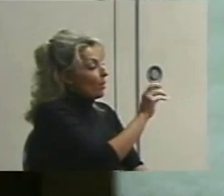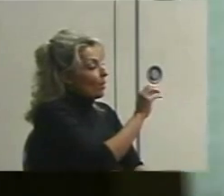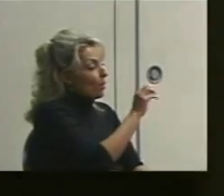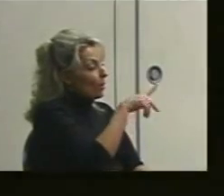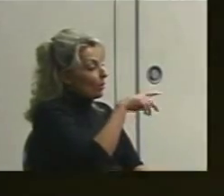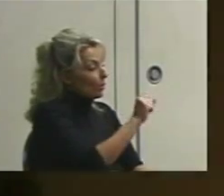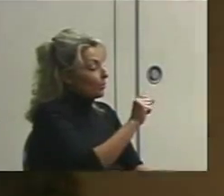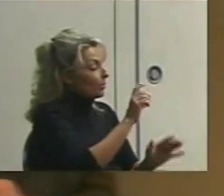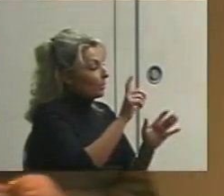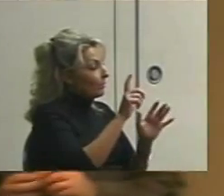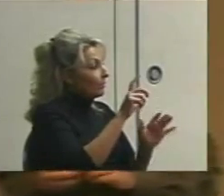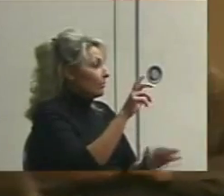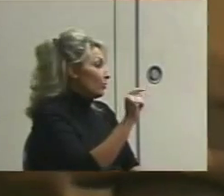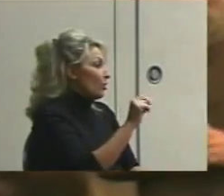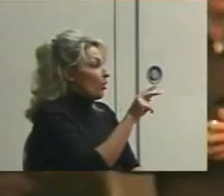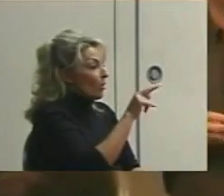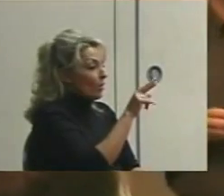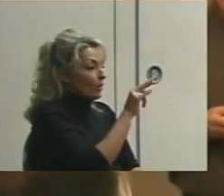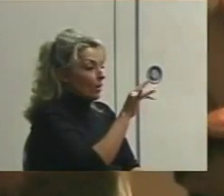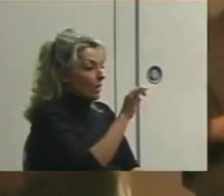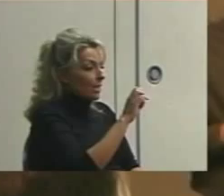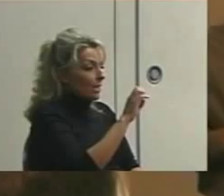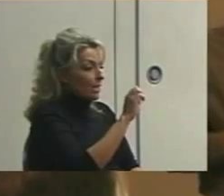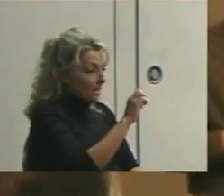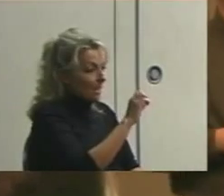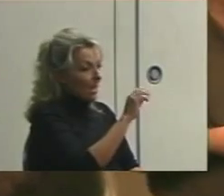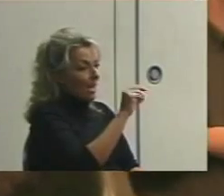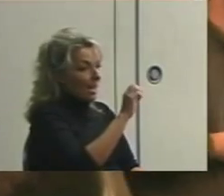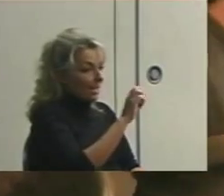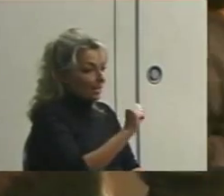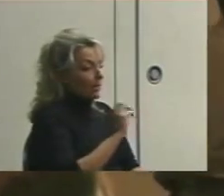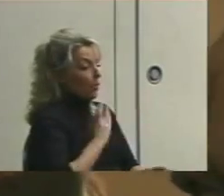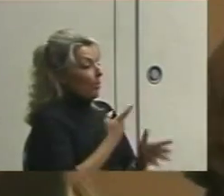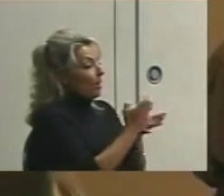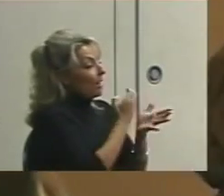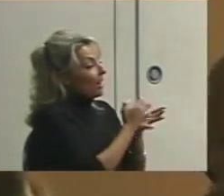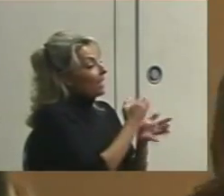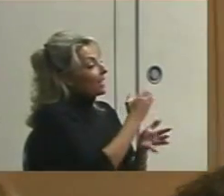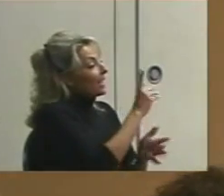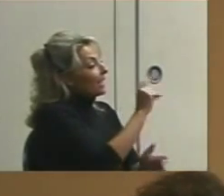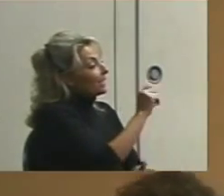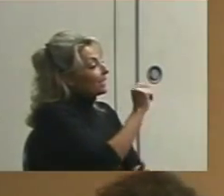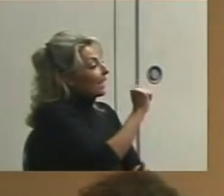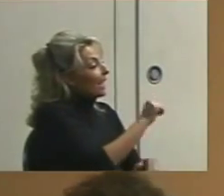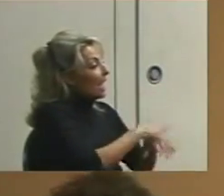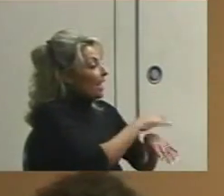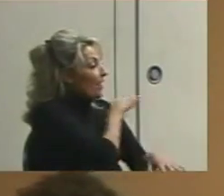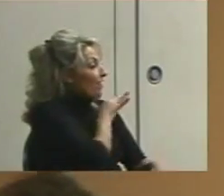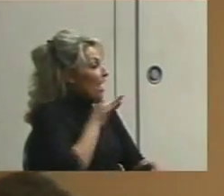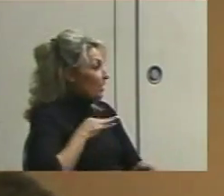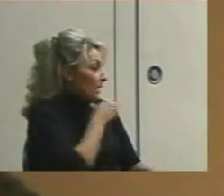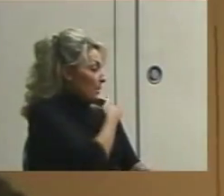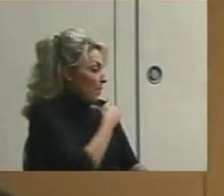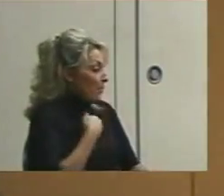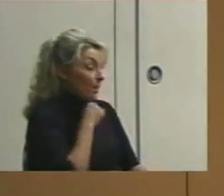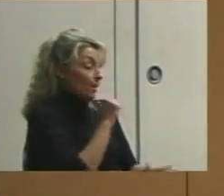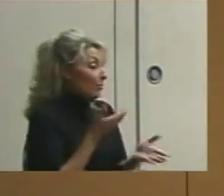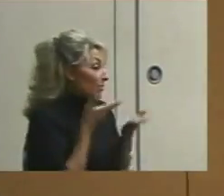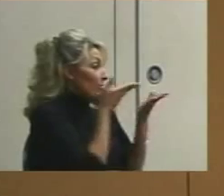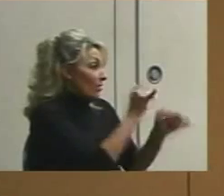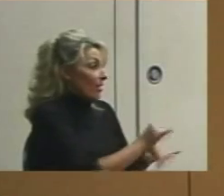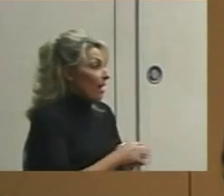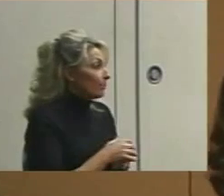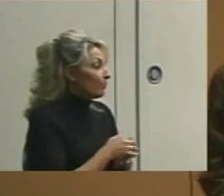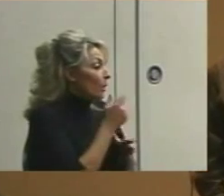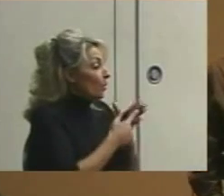Here we're collecting data on a faculty member, which I don't recommend. But what they